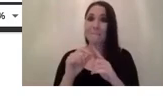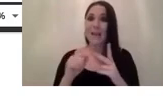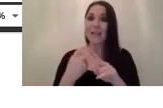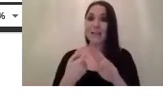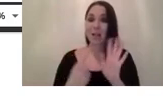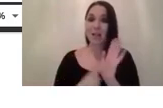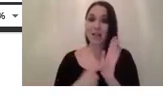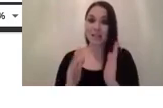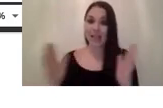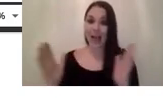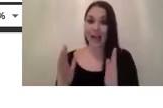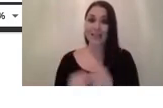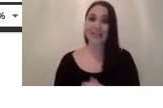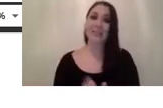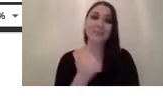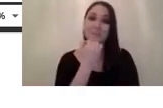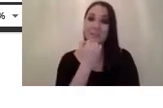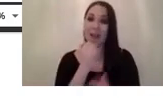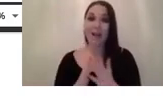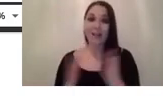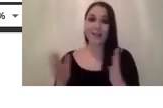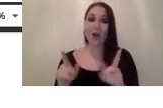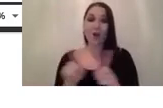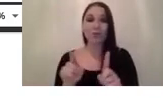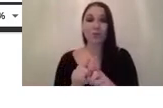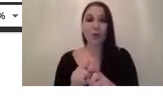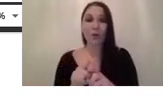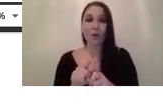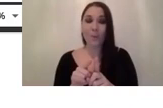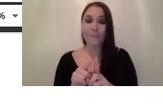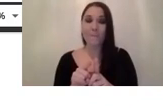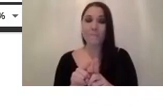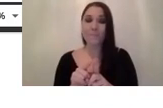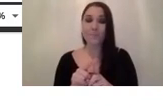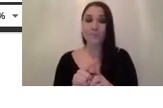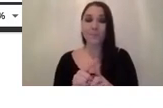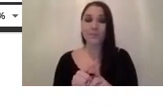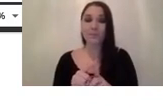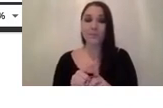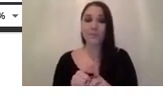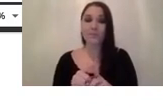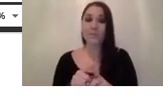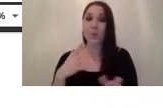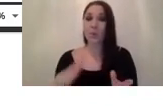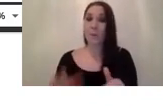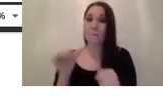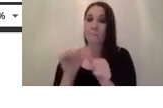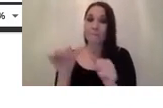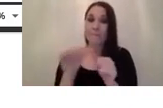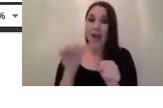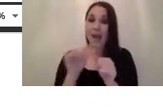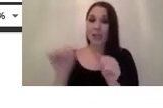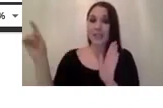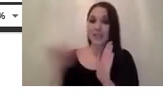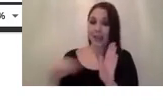yes also because in this sense we are also contributing to have a a better um signal to